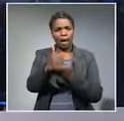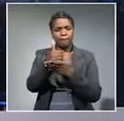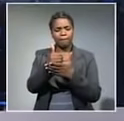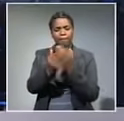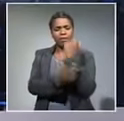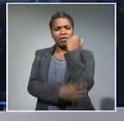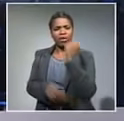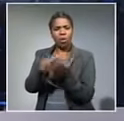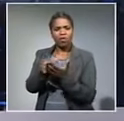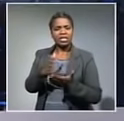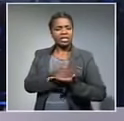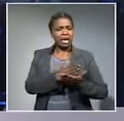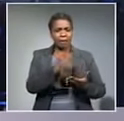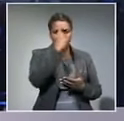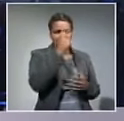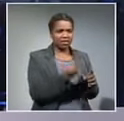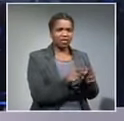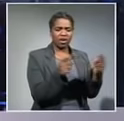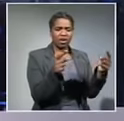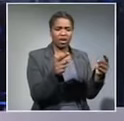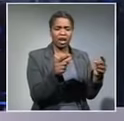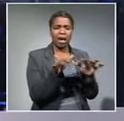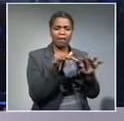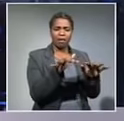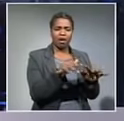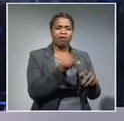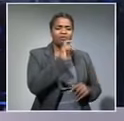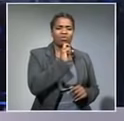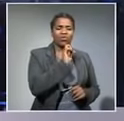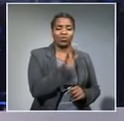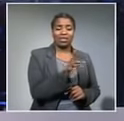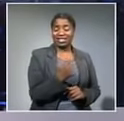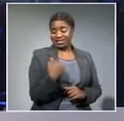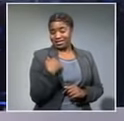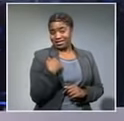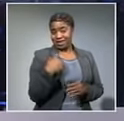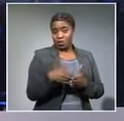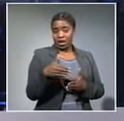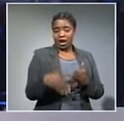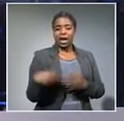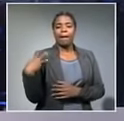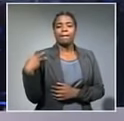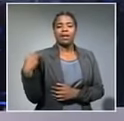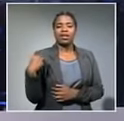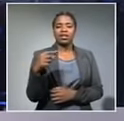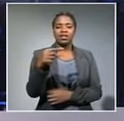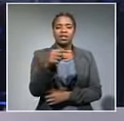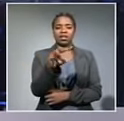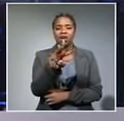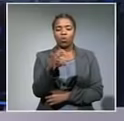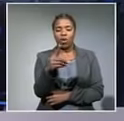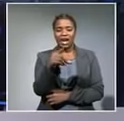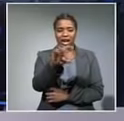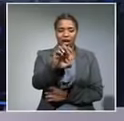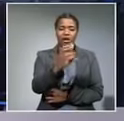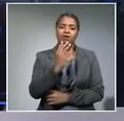believe the mineral wealth and the people will simply be exploited this past weekend mineral resources minister grede mantashe came to the village to